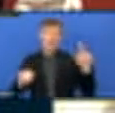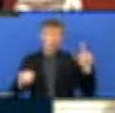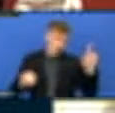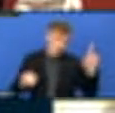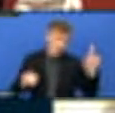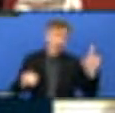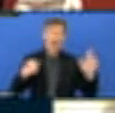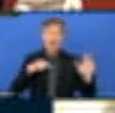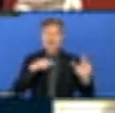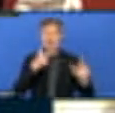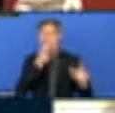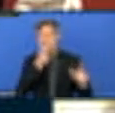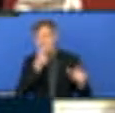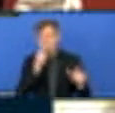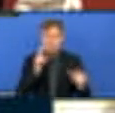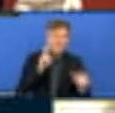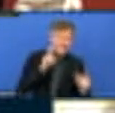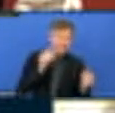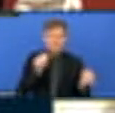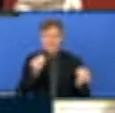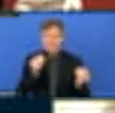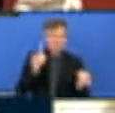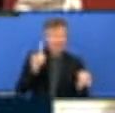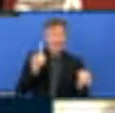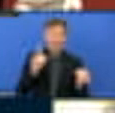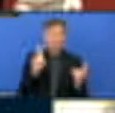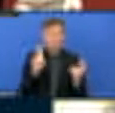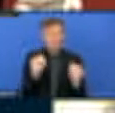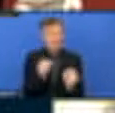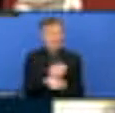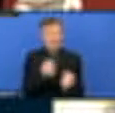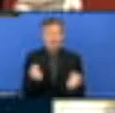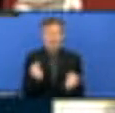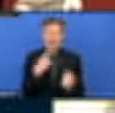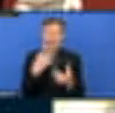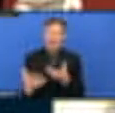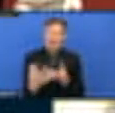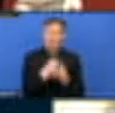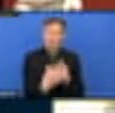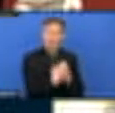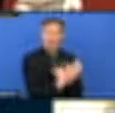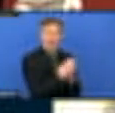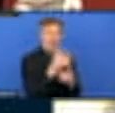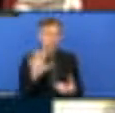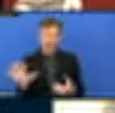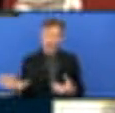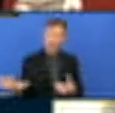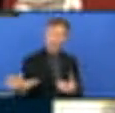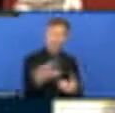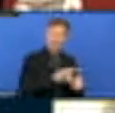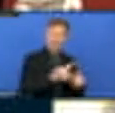implicate all the parties present at the national level. And during the process, we will, at the local level,